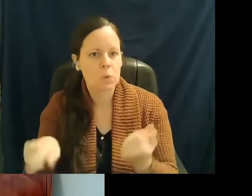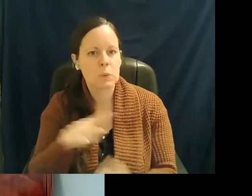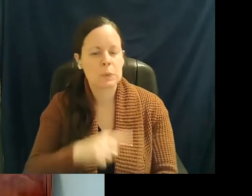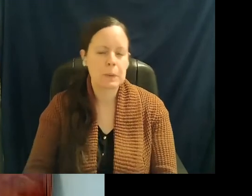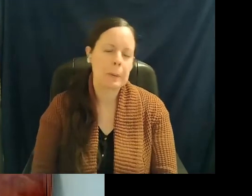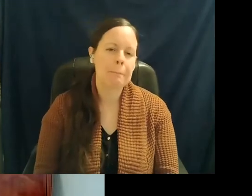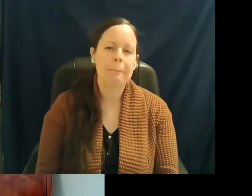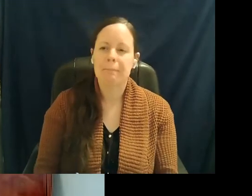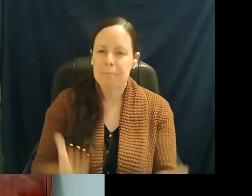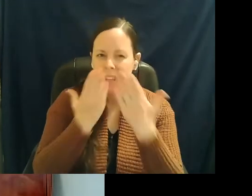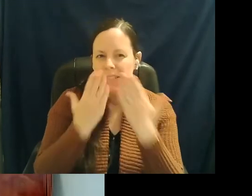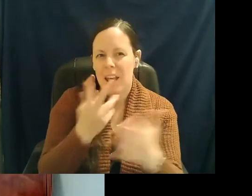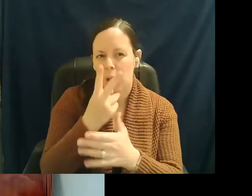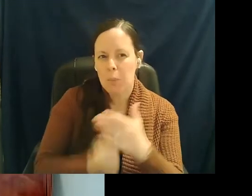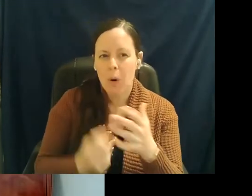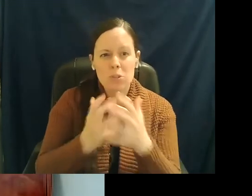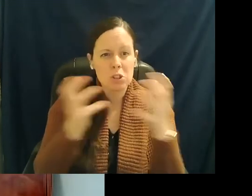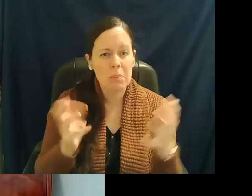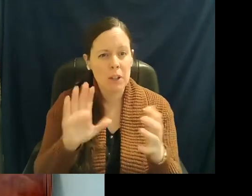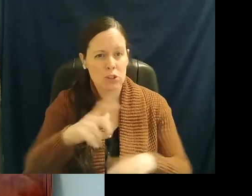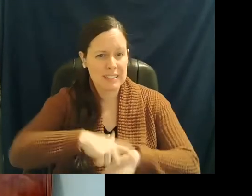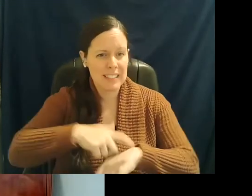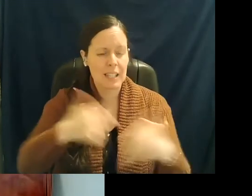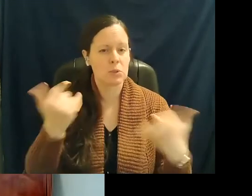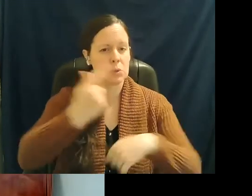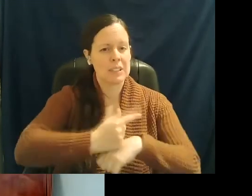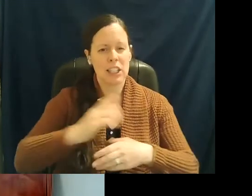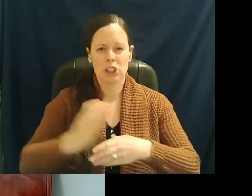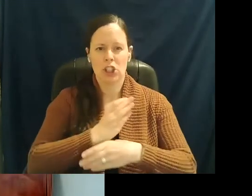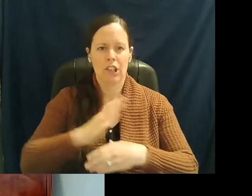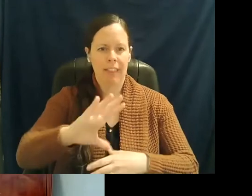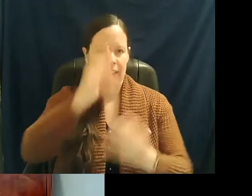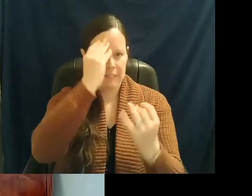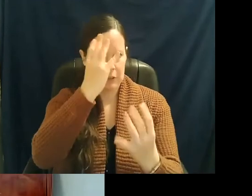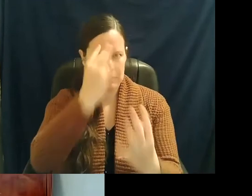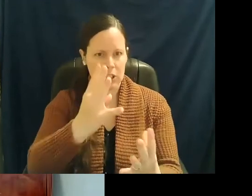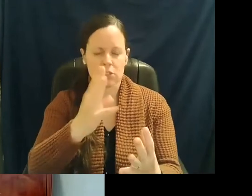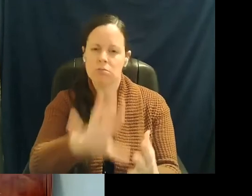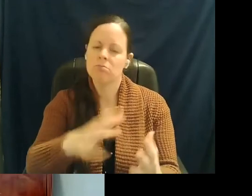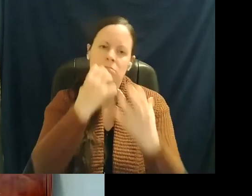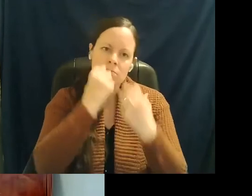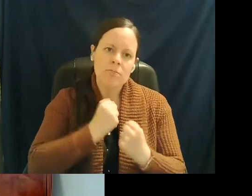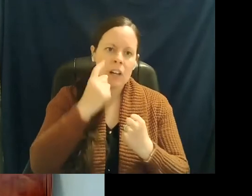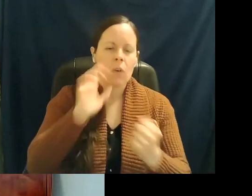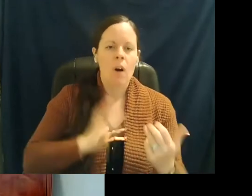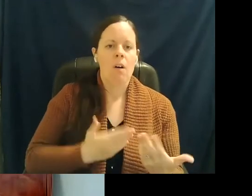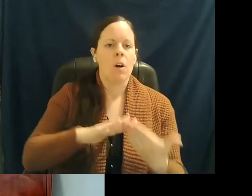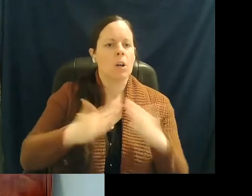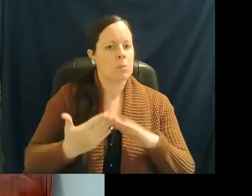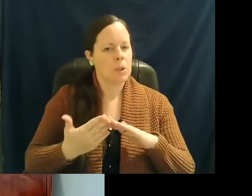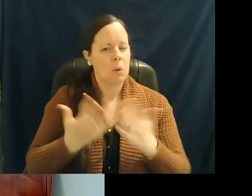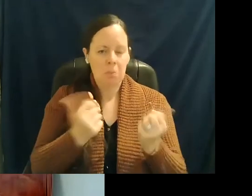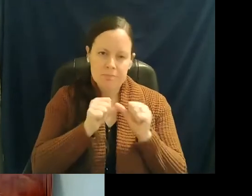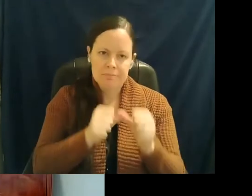Well, thank you both so much for your time today, for sharing this information. You're invaluable to our community. So we want to continue supporting